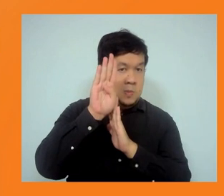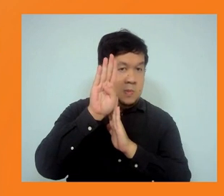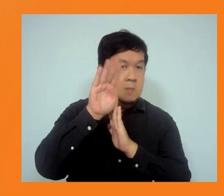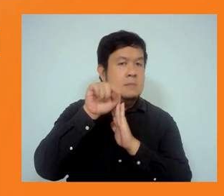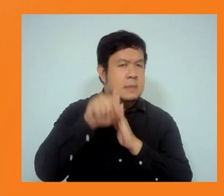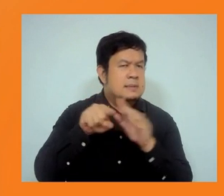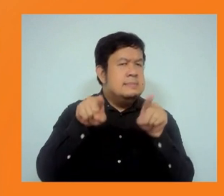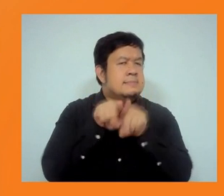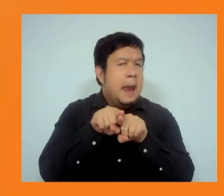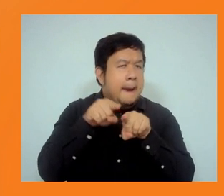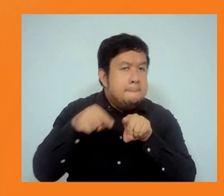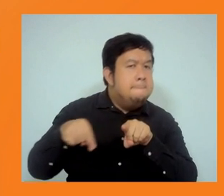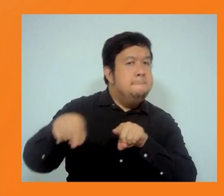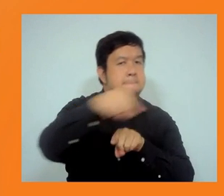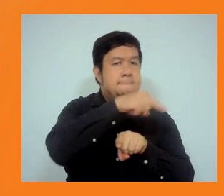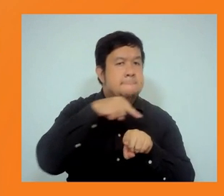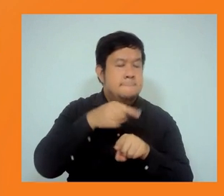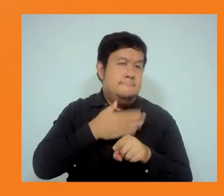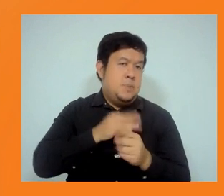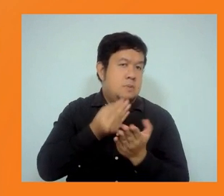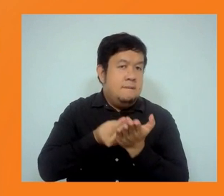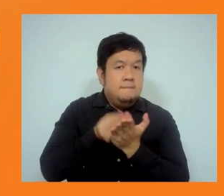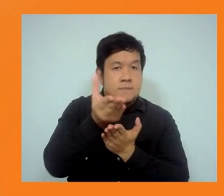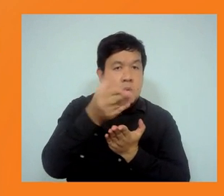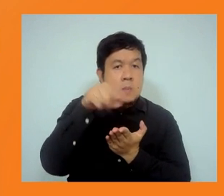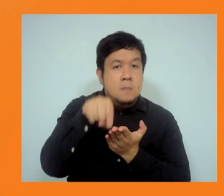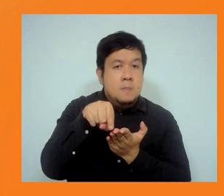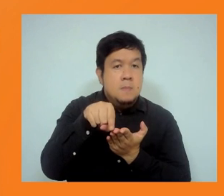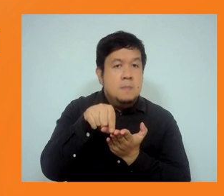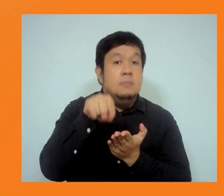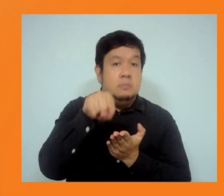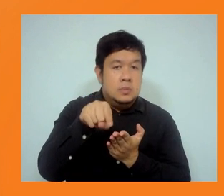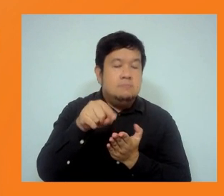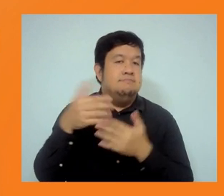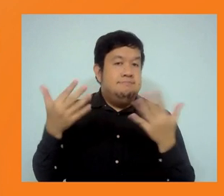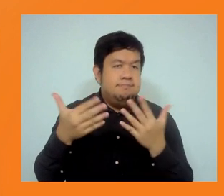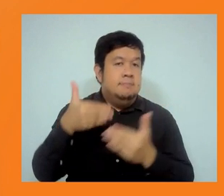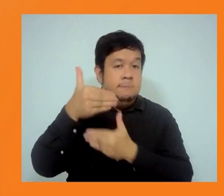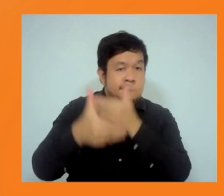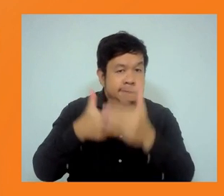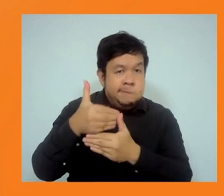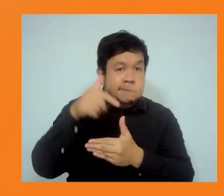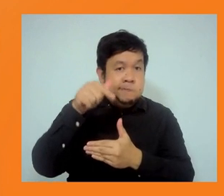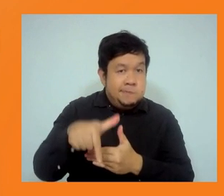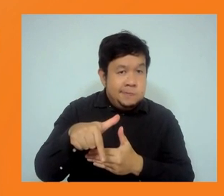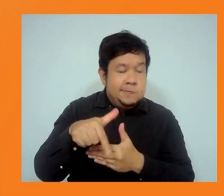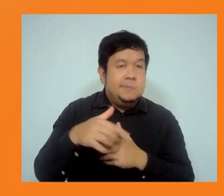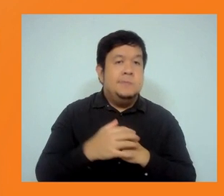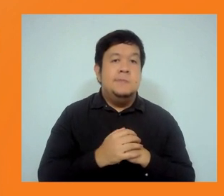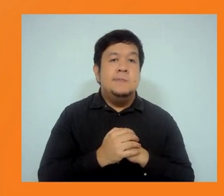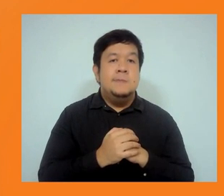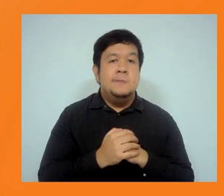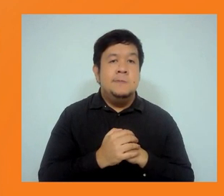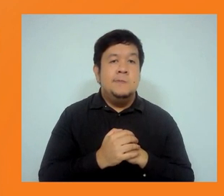information disclosure and grievance for address mechanisms. You know, this is really critical because one of the things that we have seen is